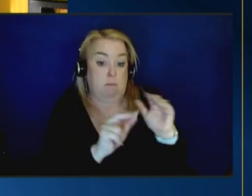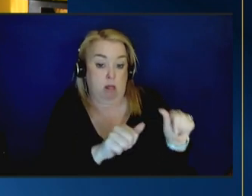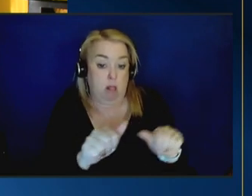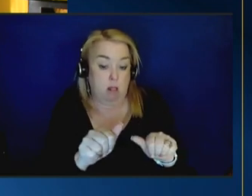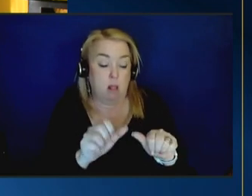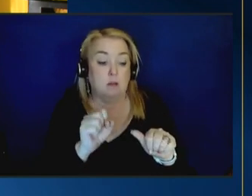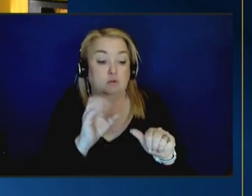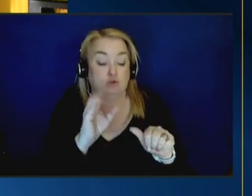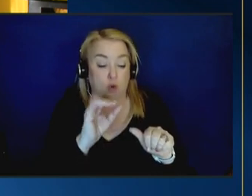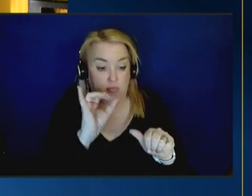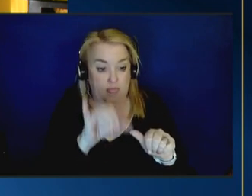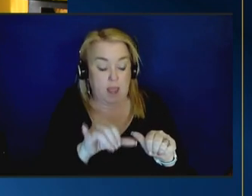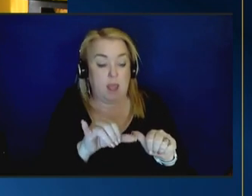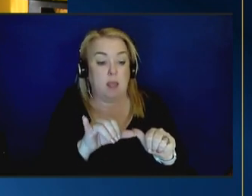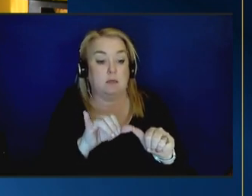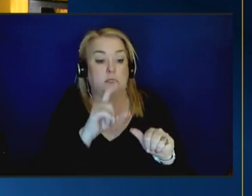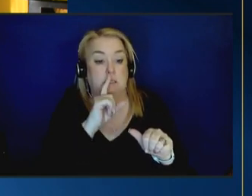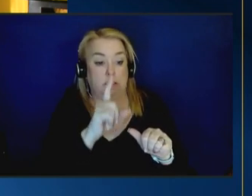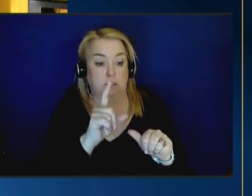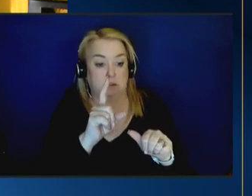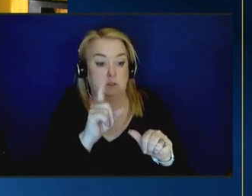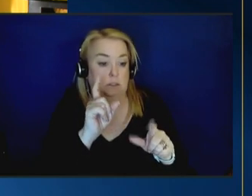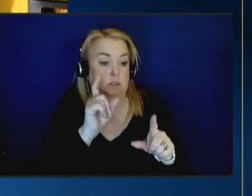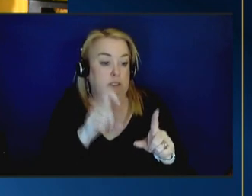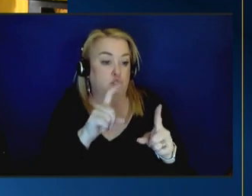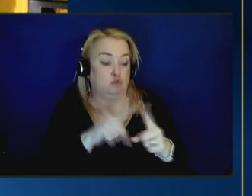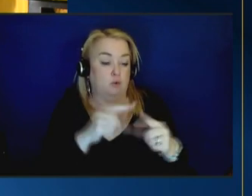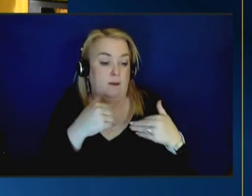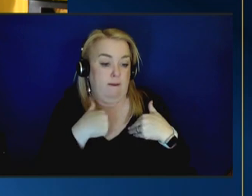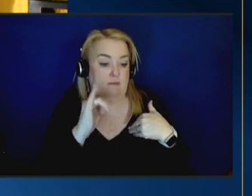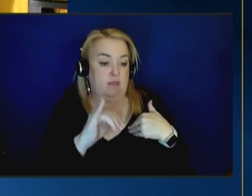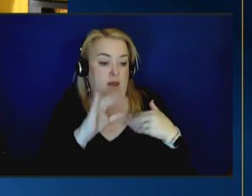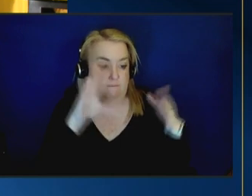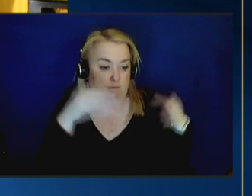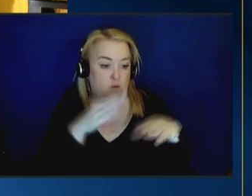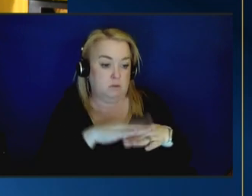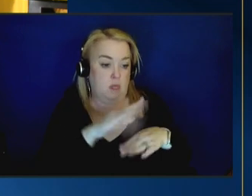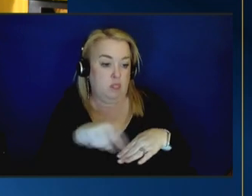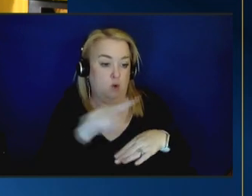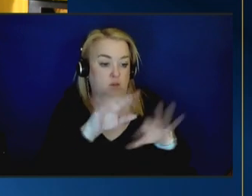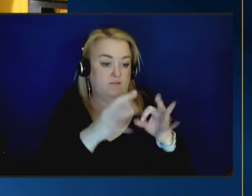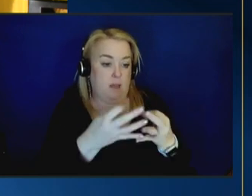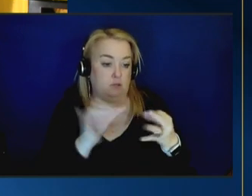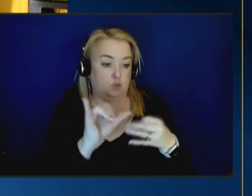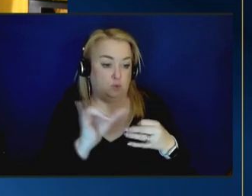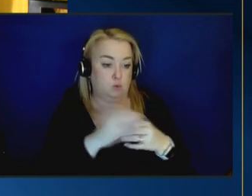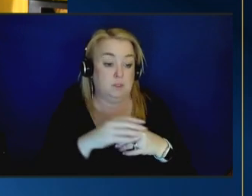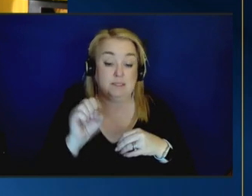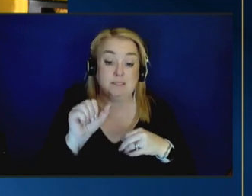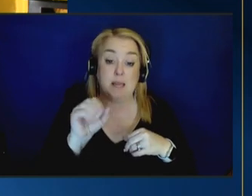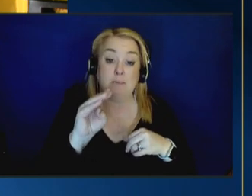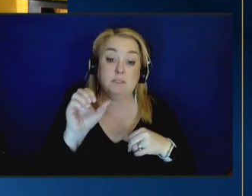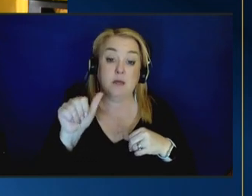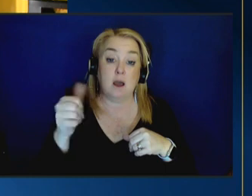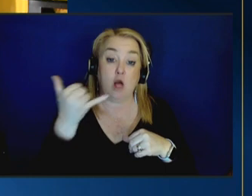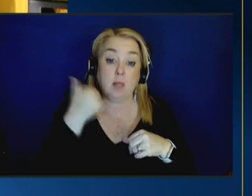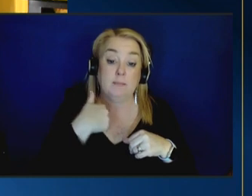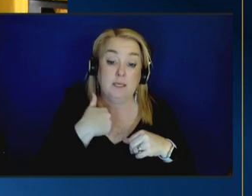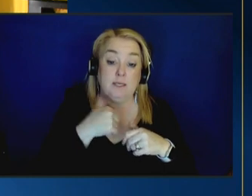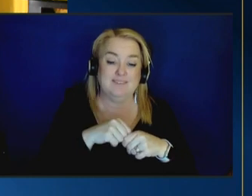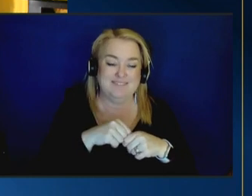around responding to those families too thanks brian um cms samsa call me no but seriously